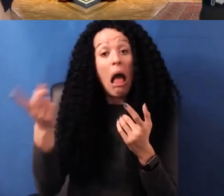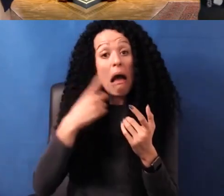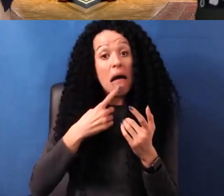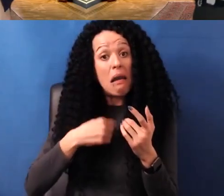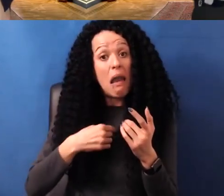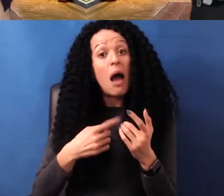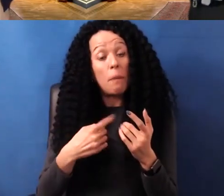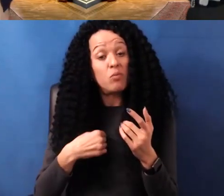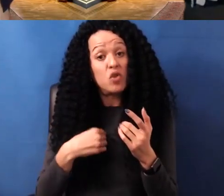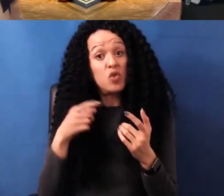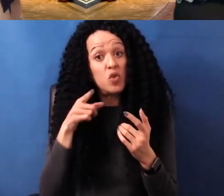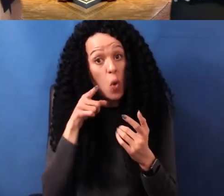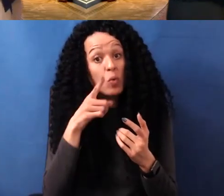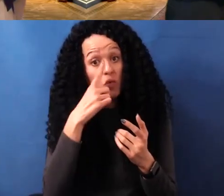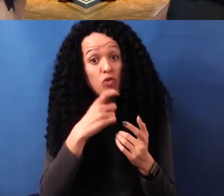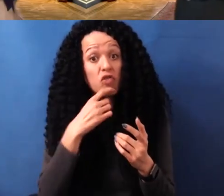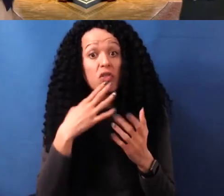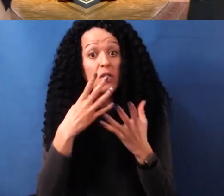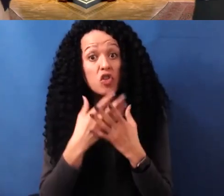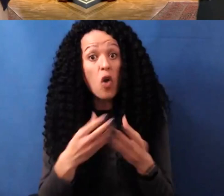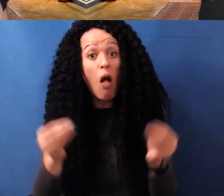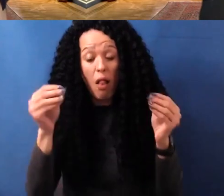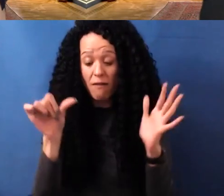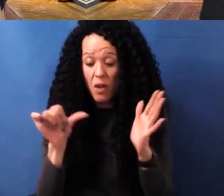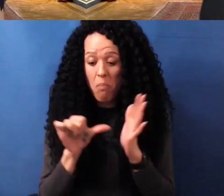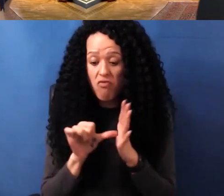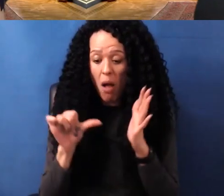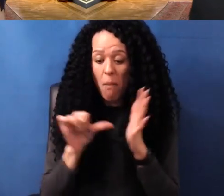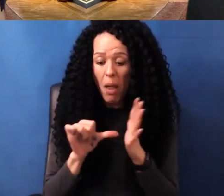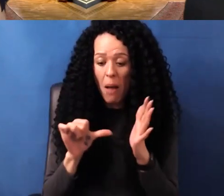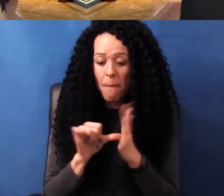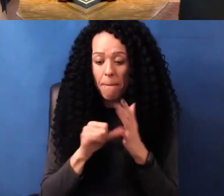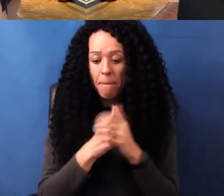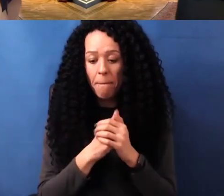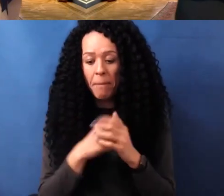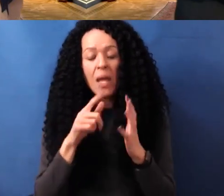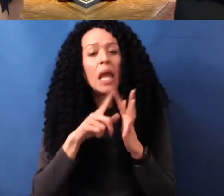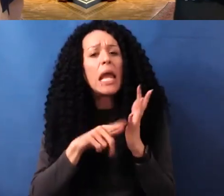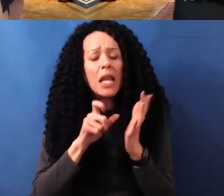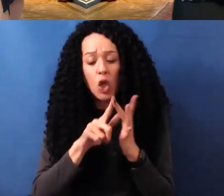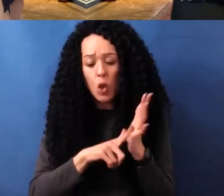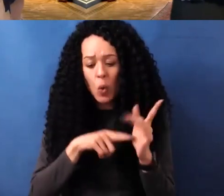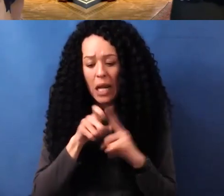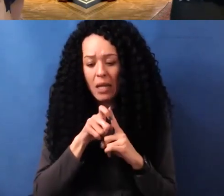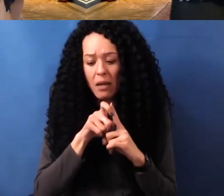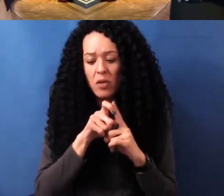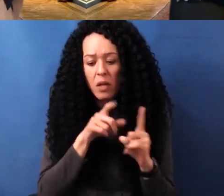and I'm told that she solved the problem in